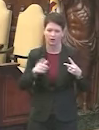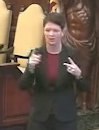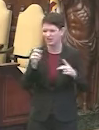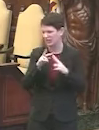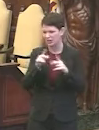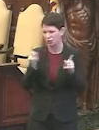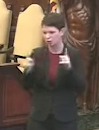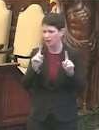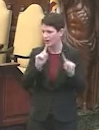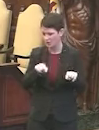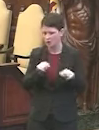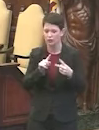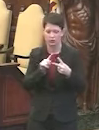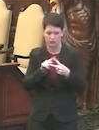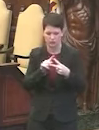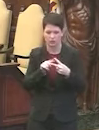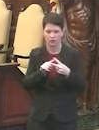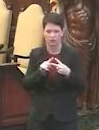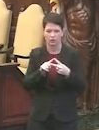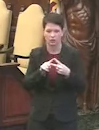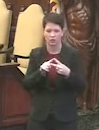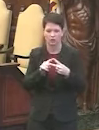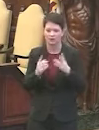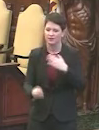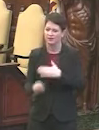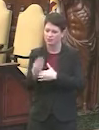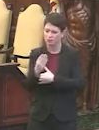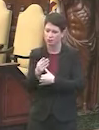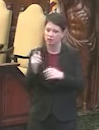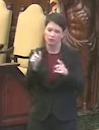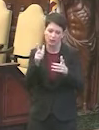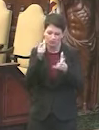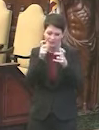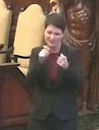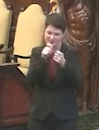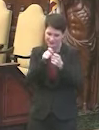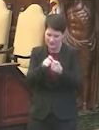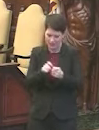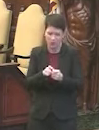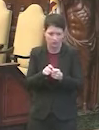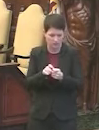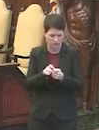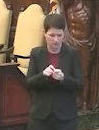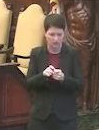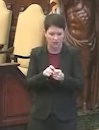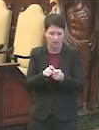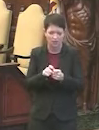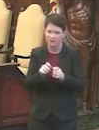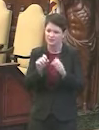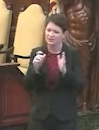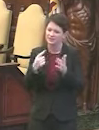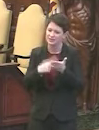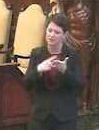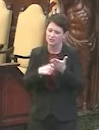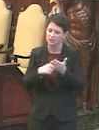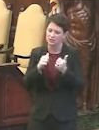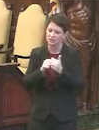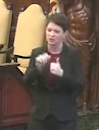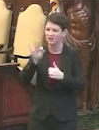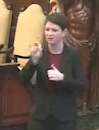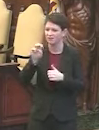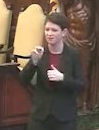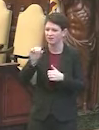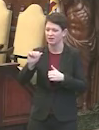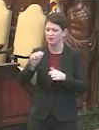Farley could potentially answer this. We're just wanting to get some more details about the state of discussions with FEMA